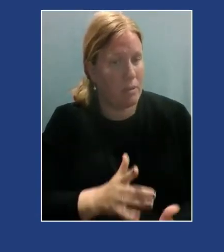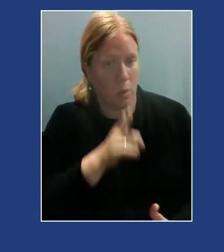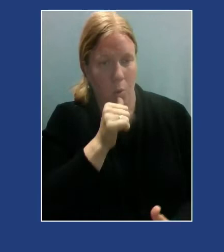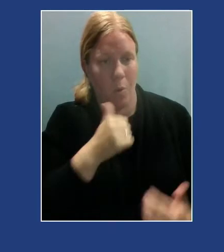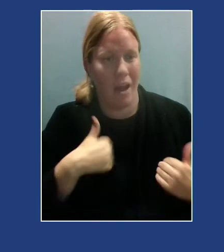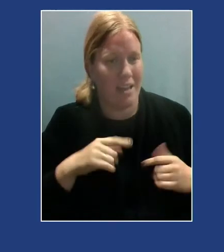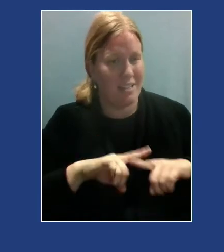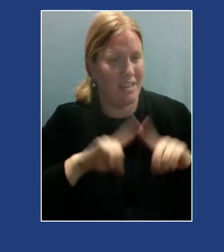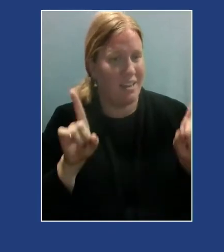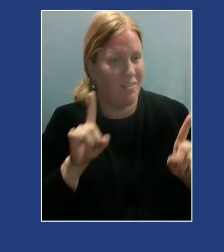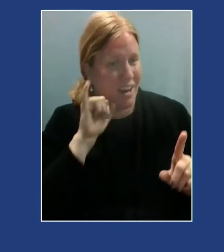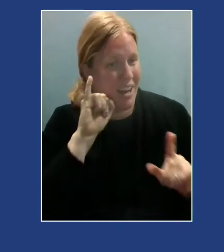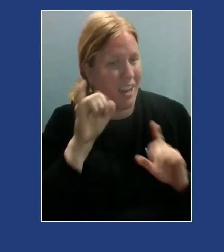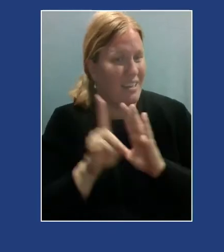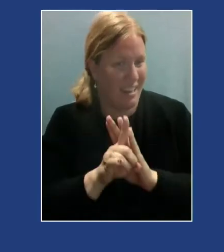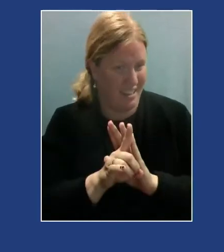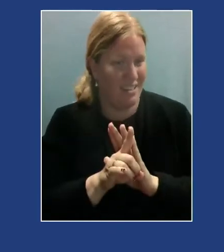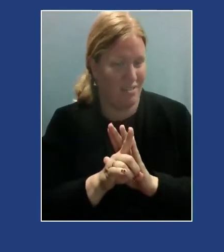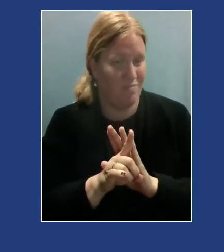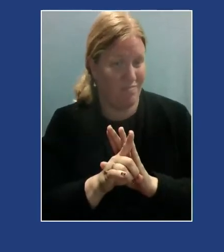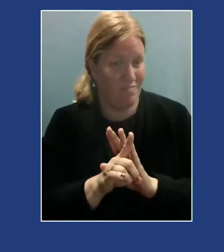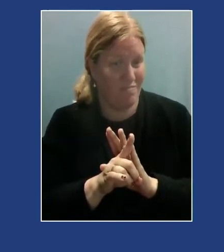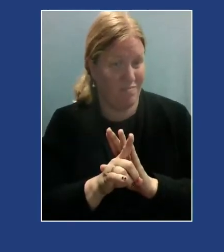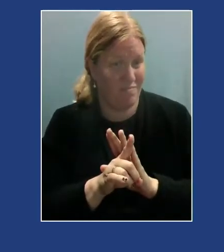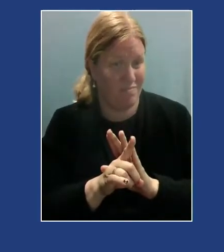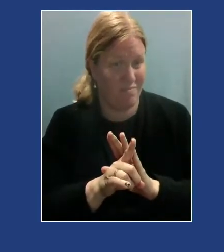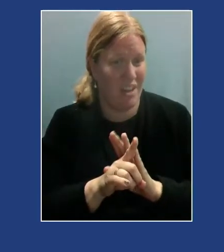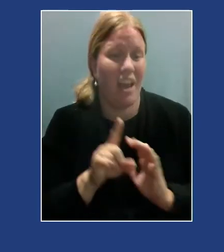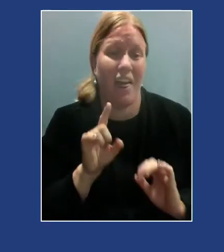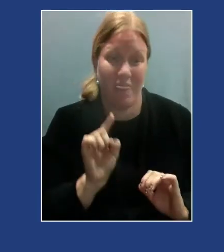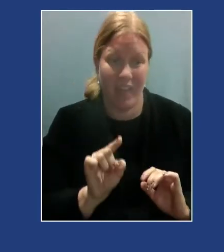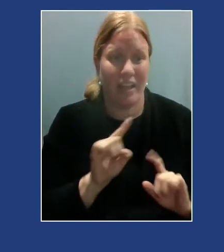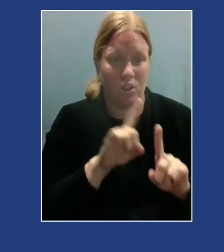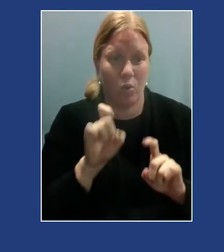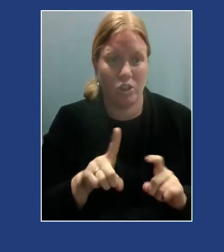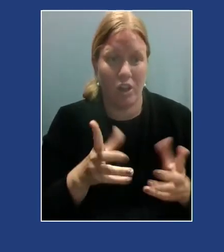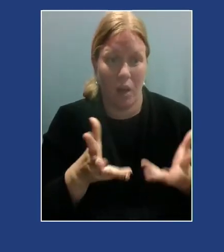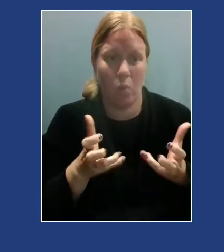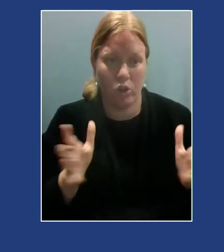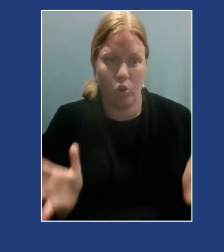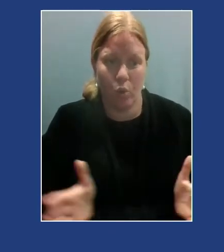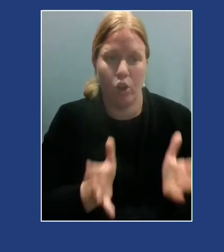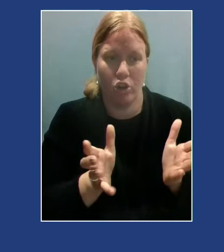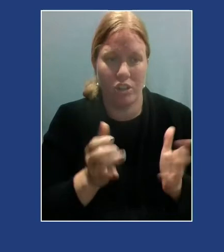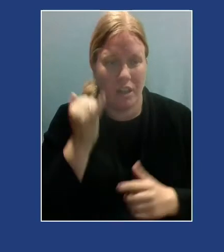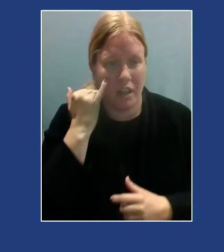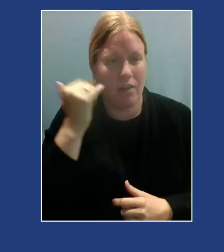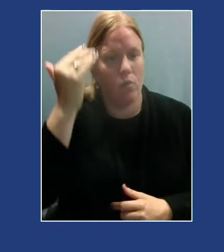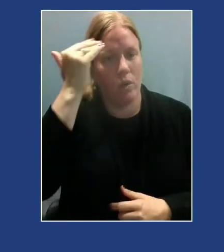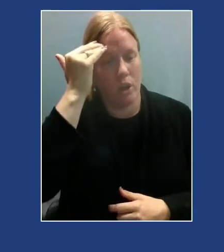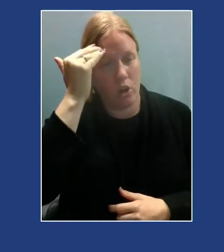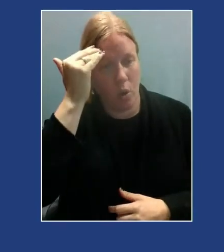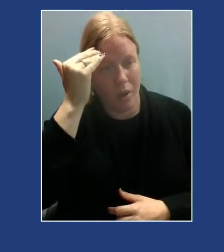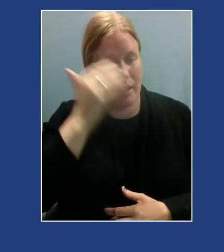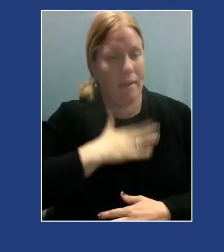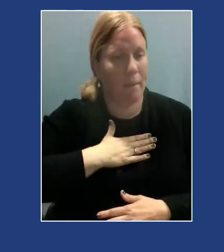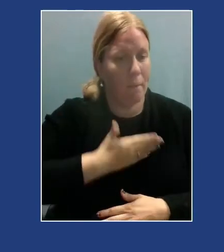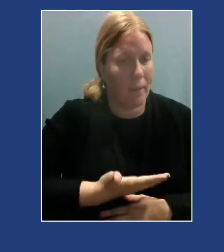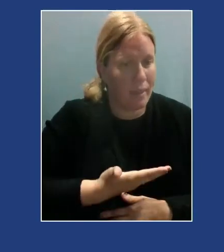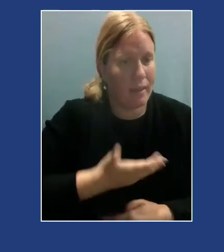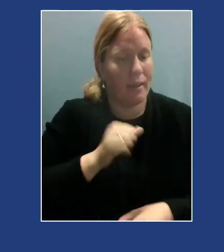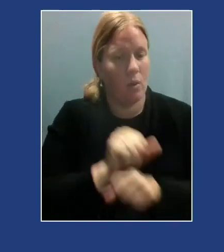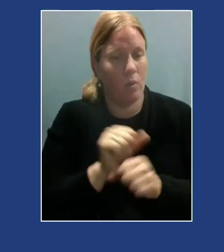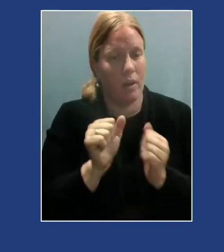intersections. This is a question that I want to encourage all of us to ask if we knowingly are working with folks that have a different